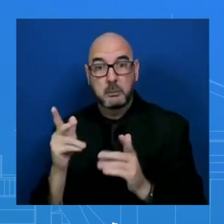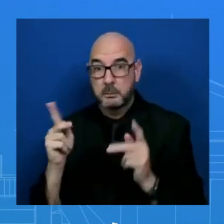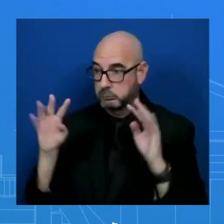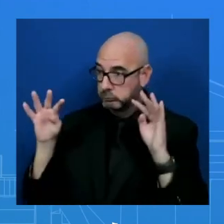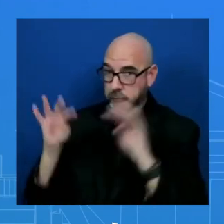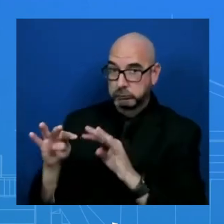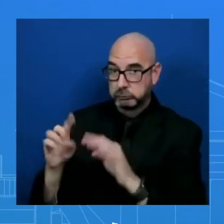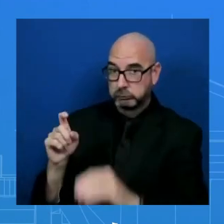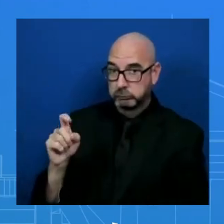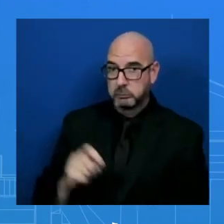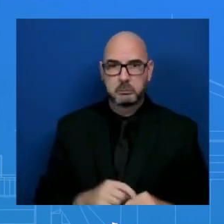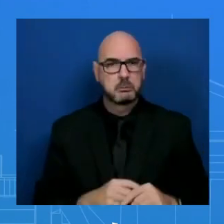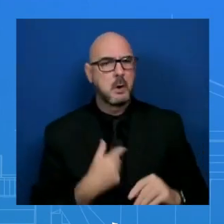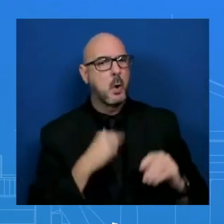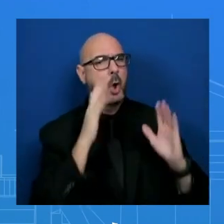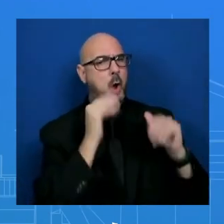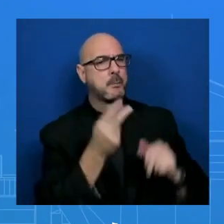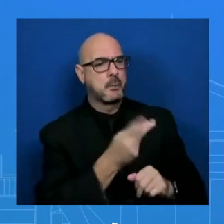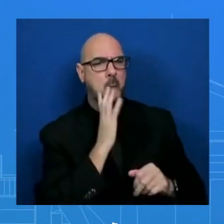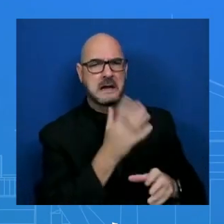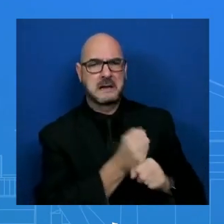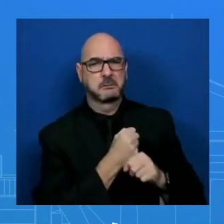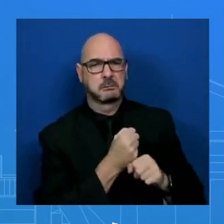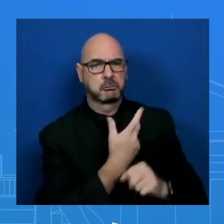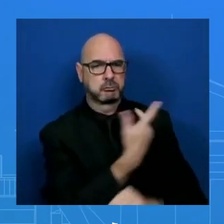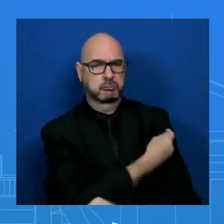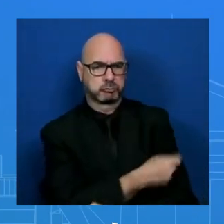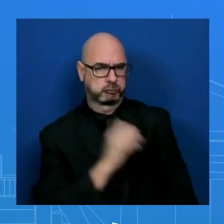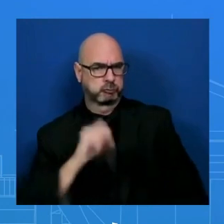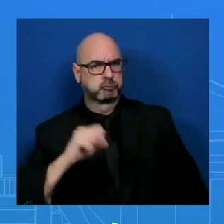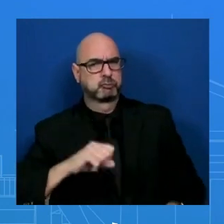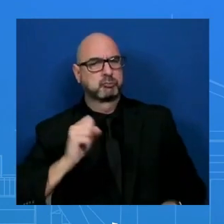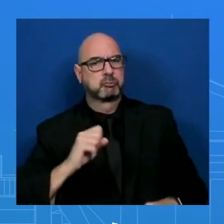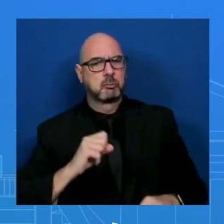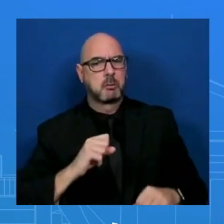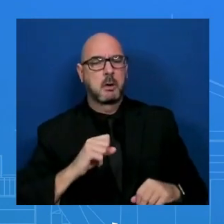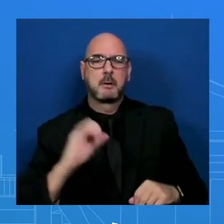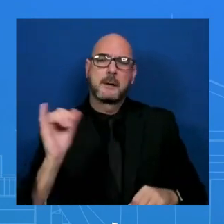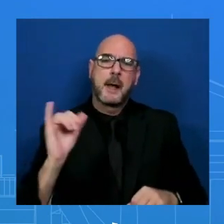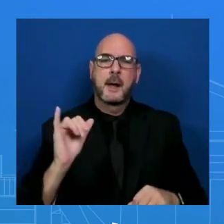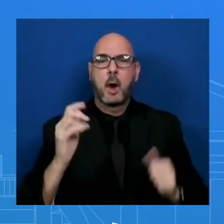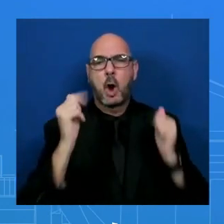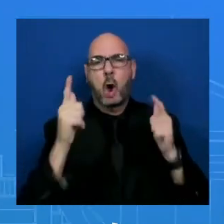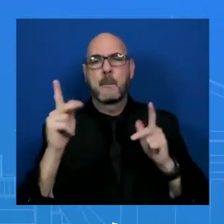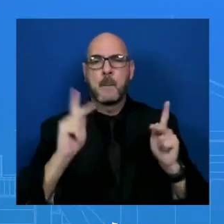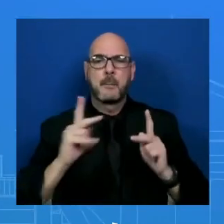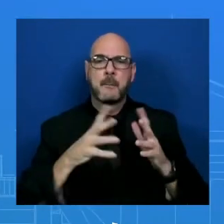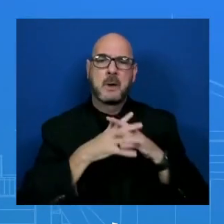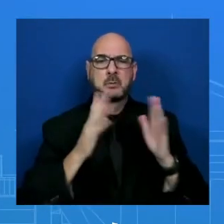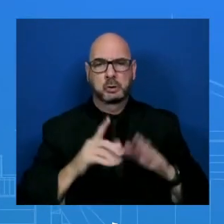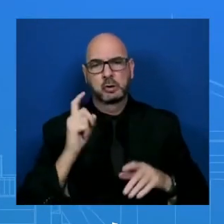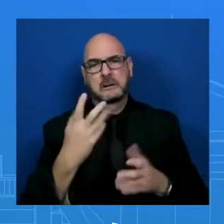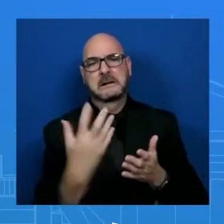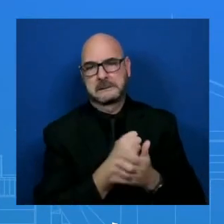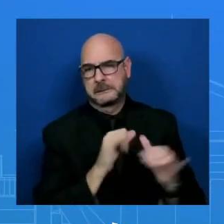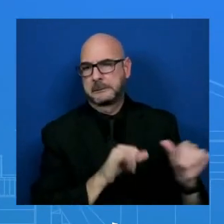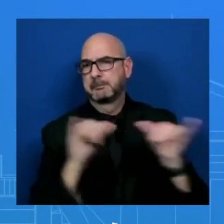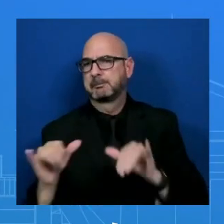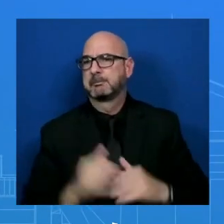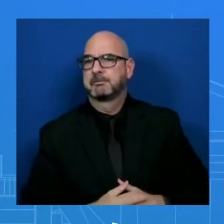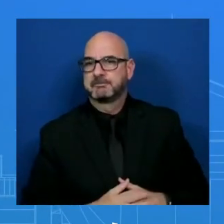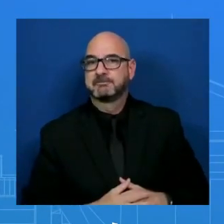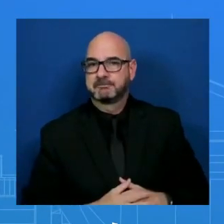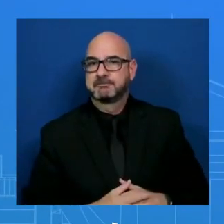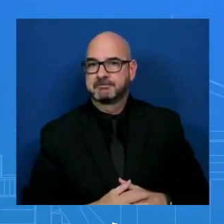updated vaccines. Like all Americans who are eligible should do so. Okay. And then on the potential